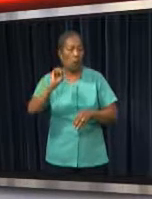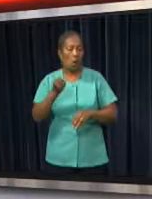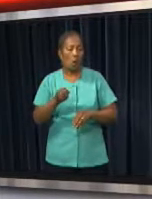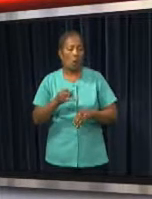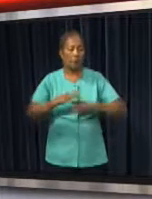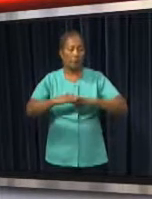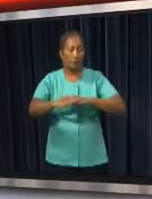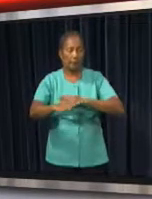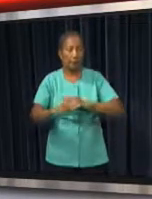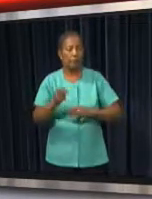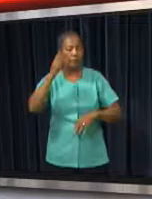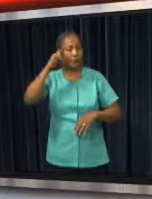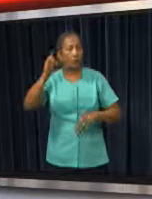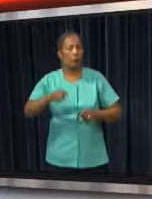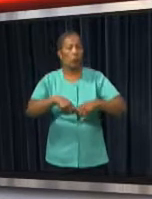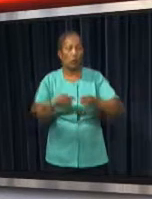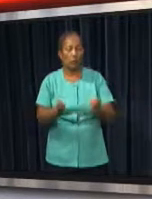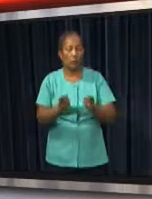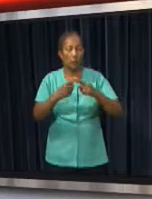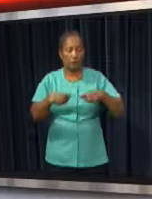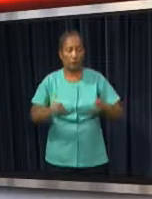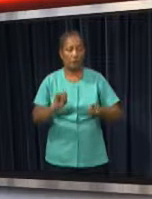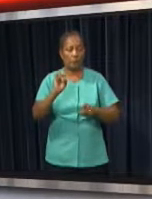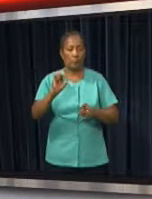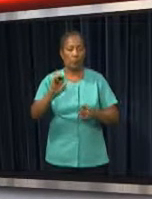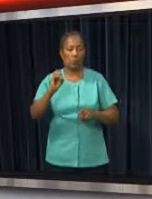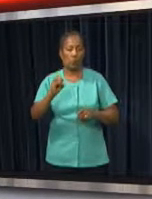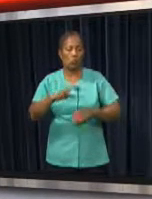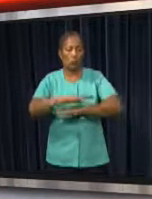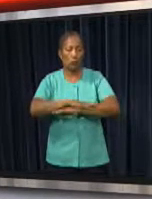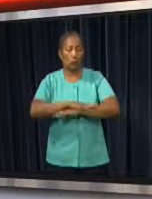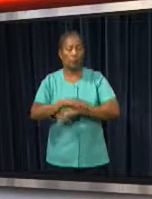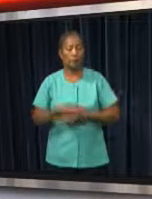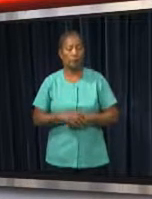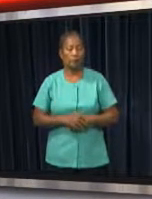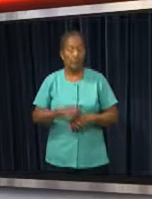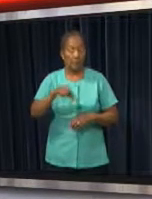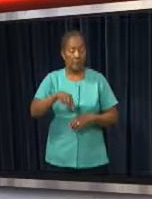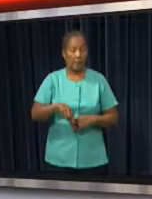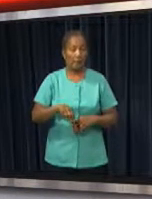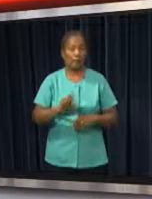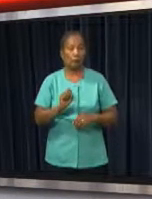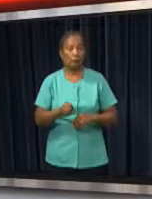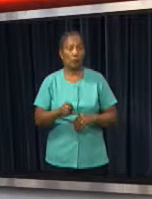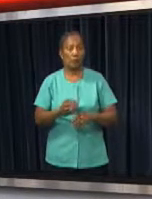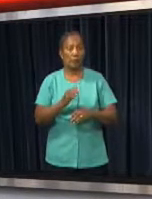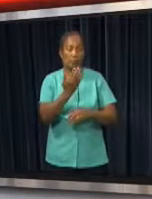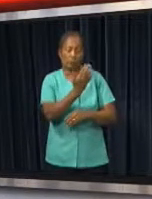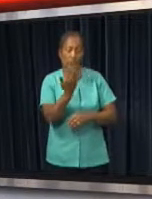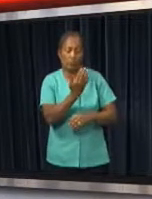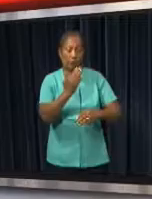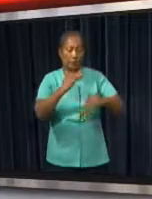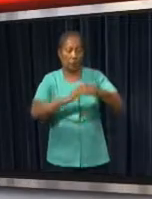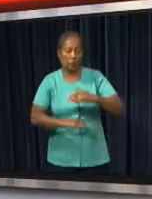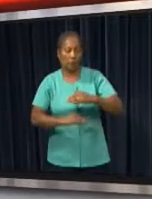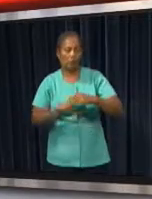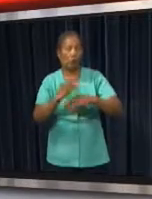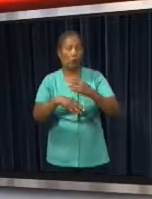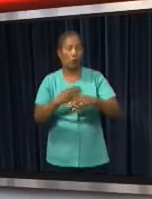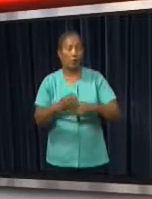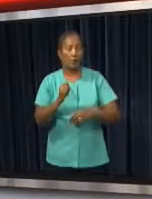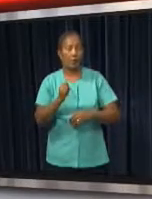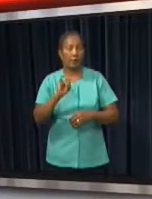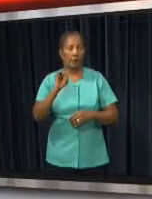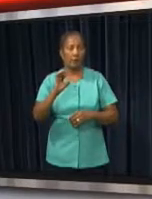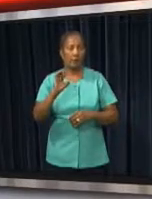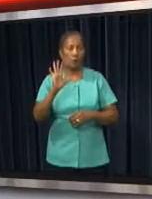restructuring plan at the various IMAO schools. The number of courses will be reduced and the IMAO and HAVO and VWO complex